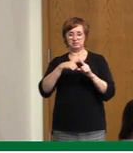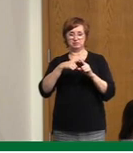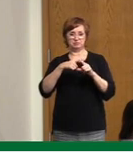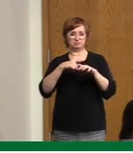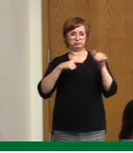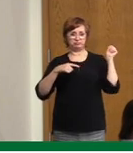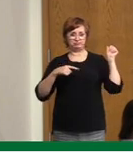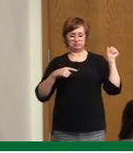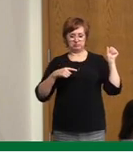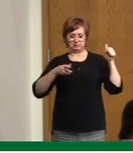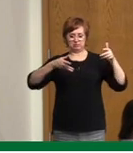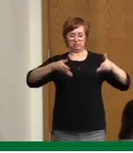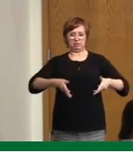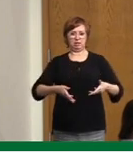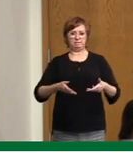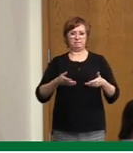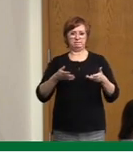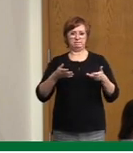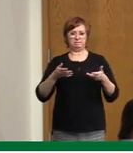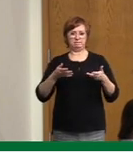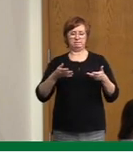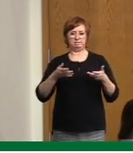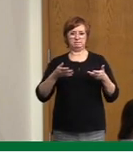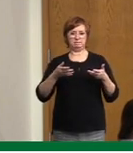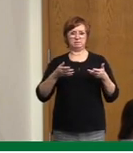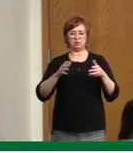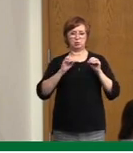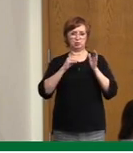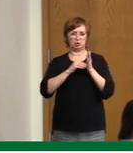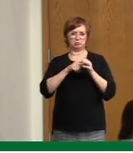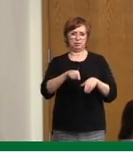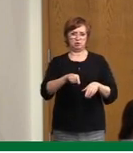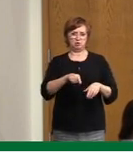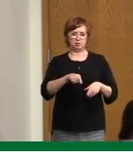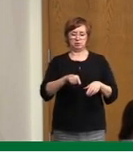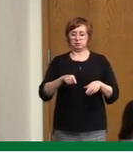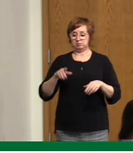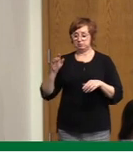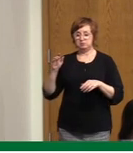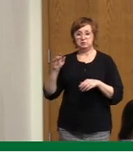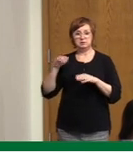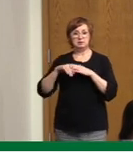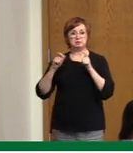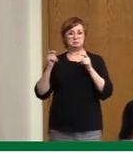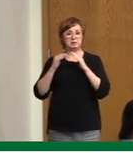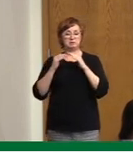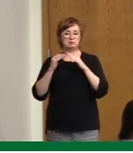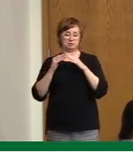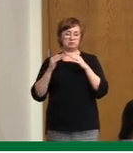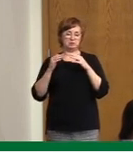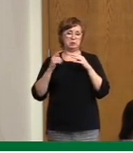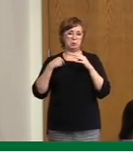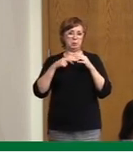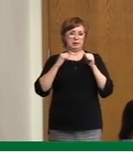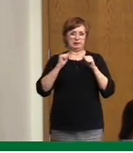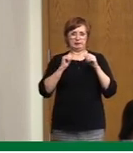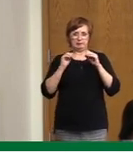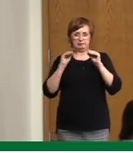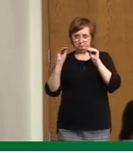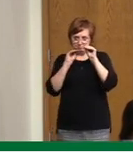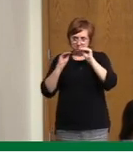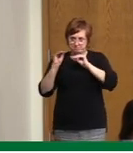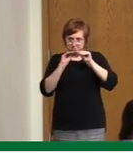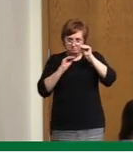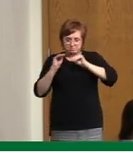Within rural Saskatchewan, we've been able to adjust, and we do have to start flowing services towards the larger centres